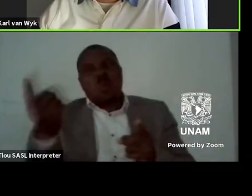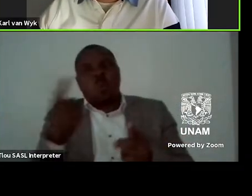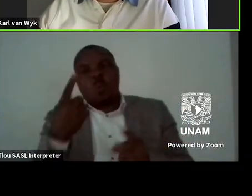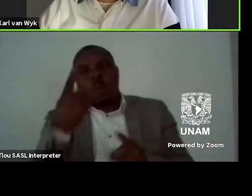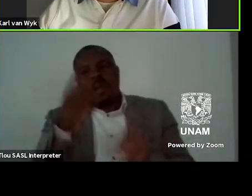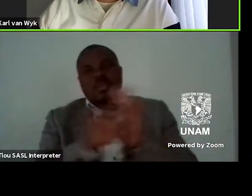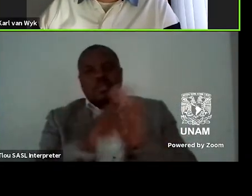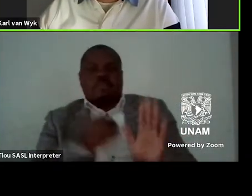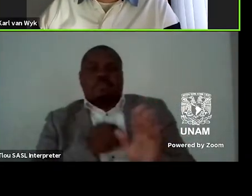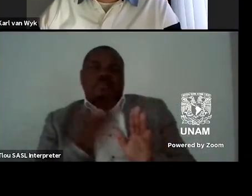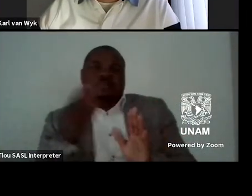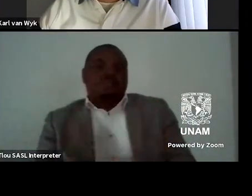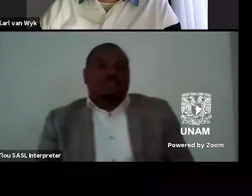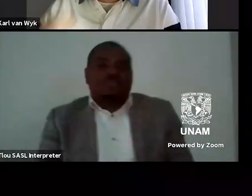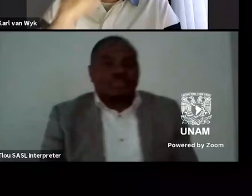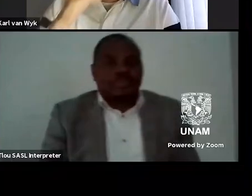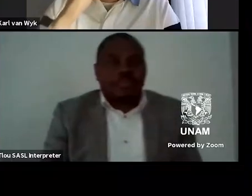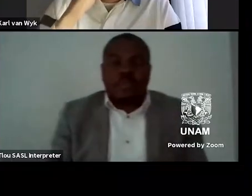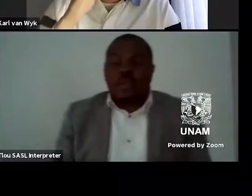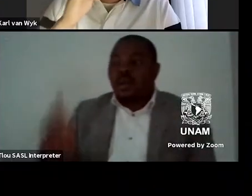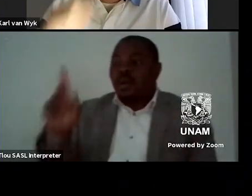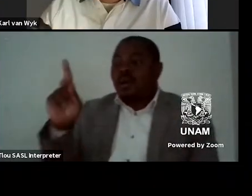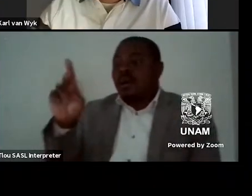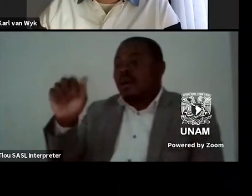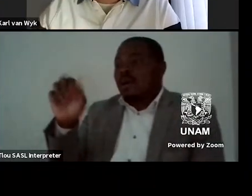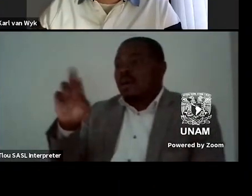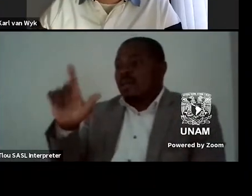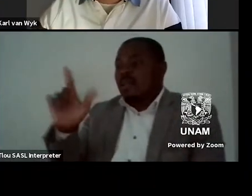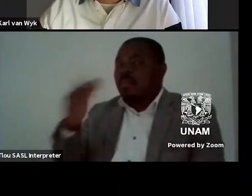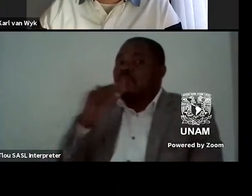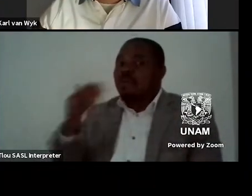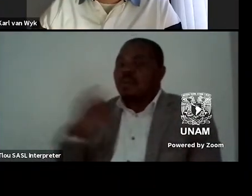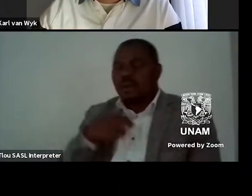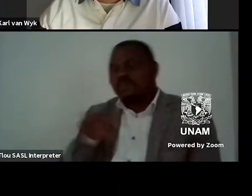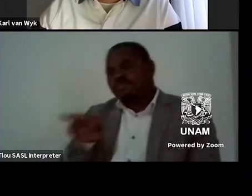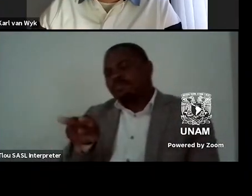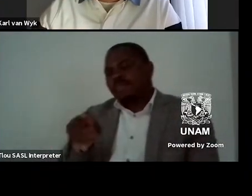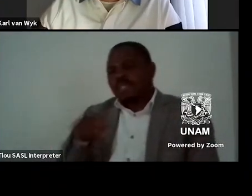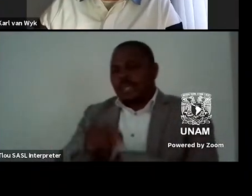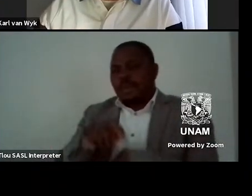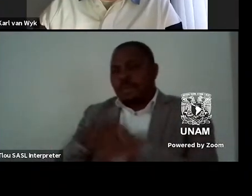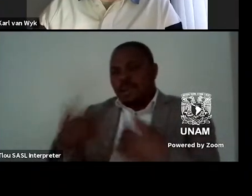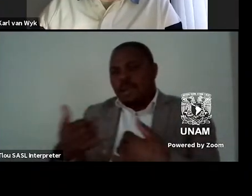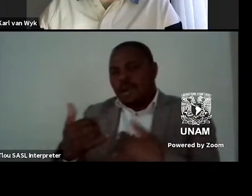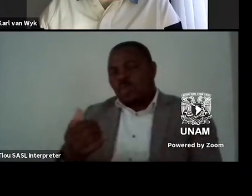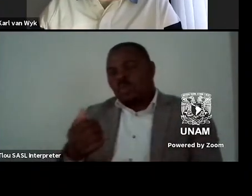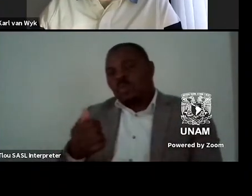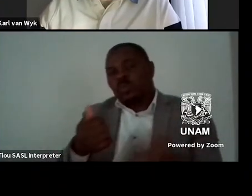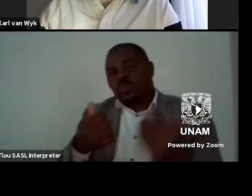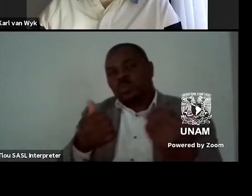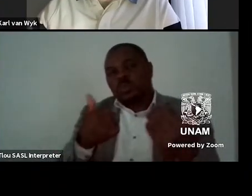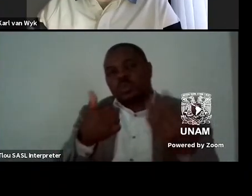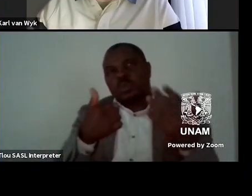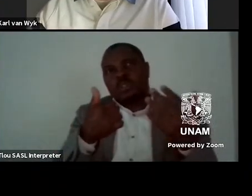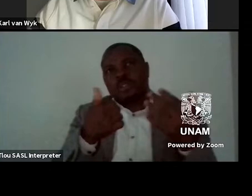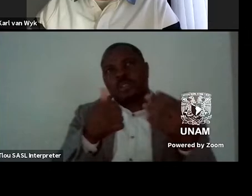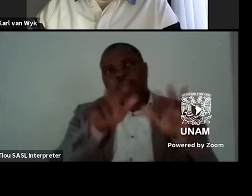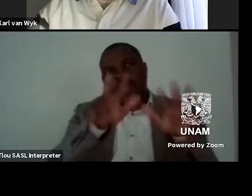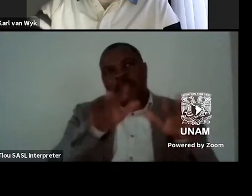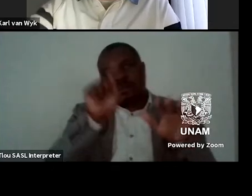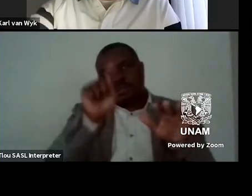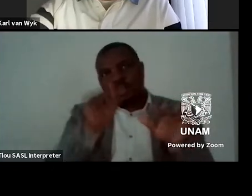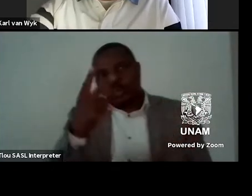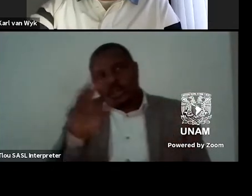thanks Carl uh I'm just watching the time at 6 20 there are a few questions um